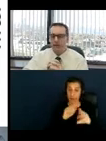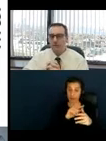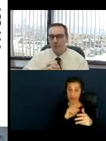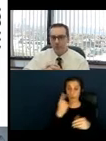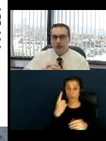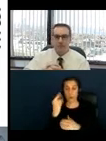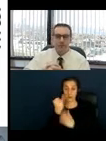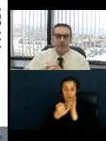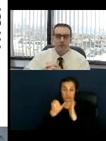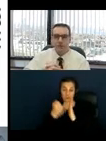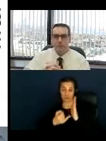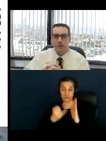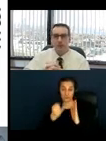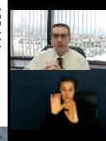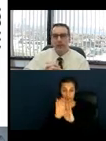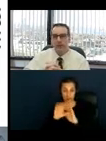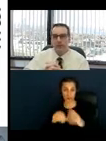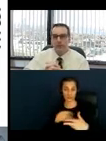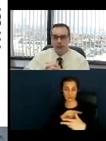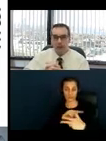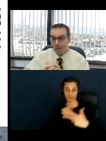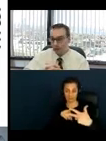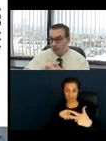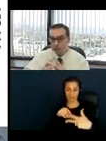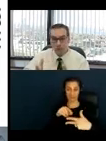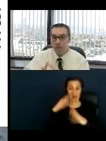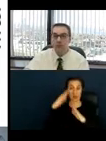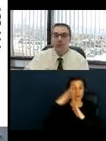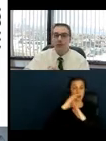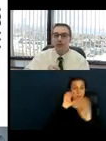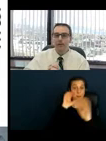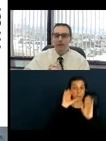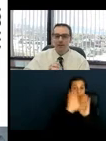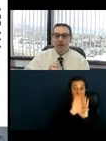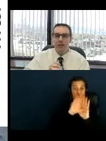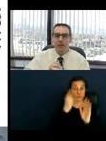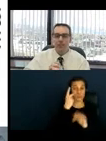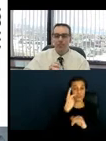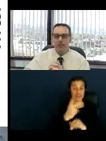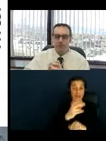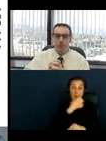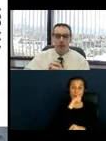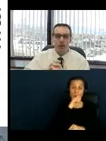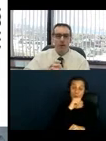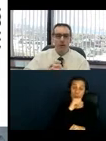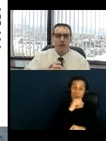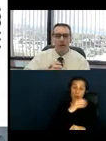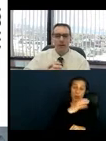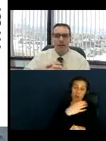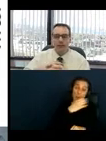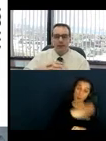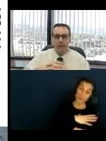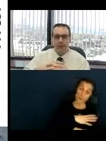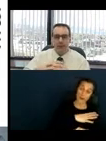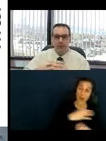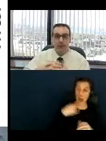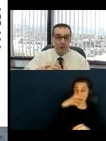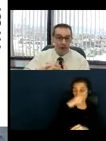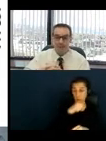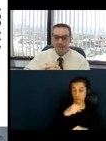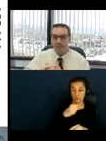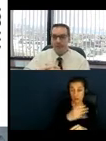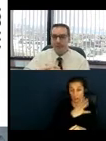The top photograph shows a woman and I would assume her grandchild using a walker on